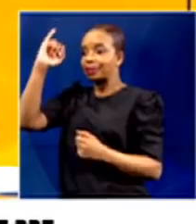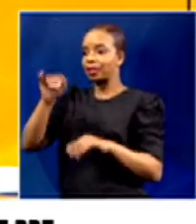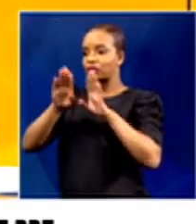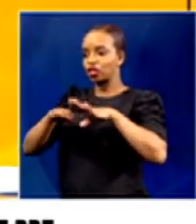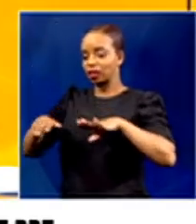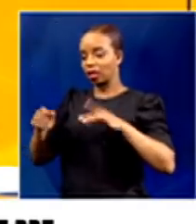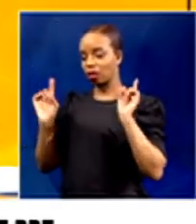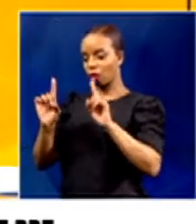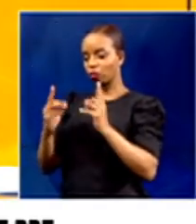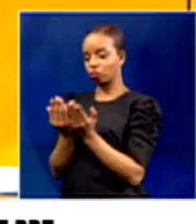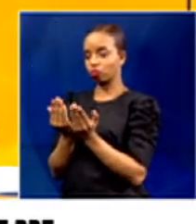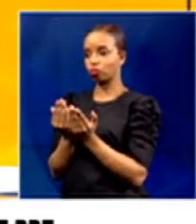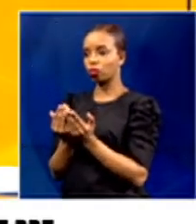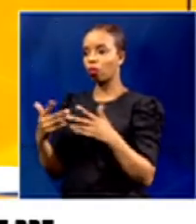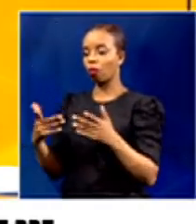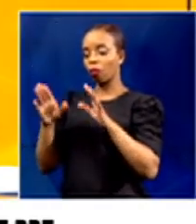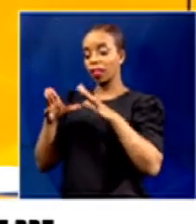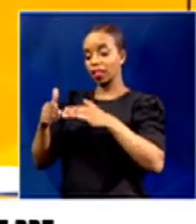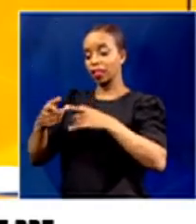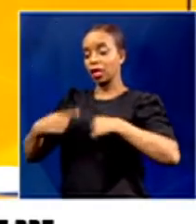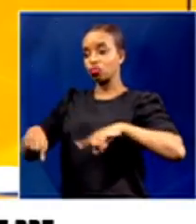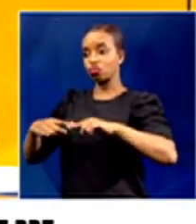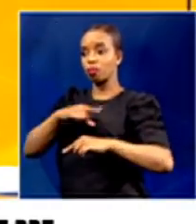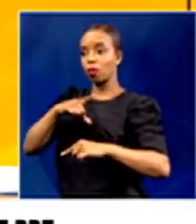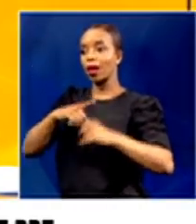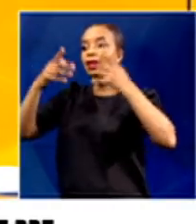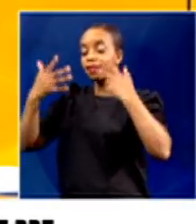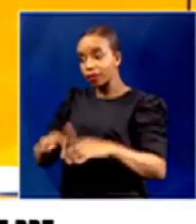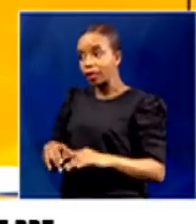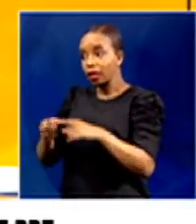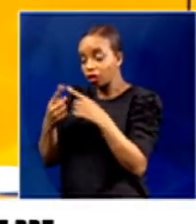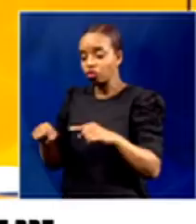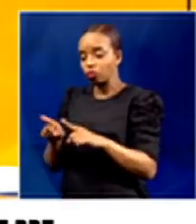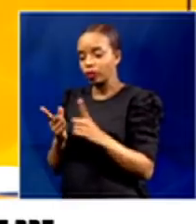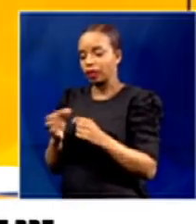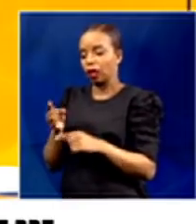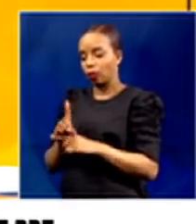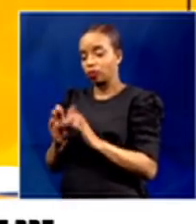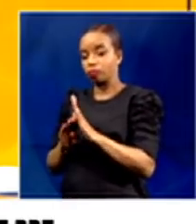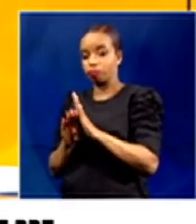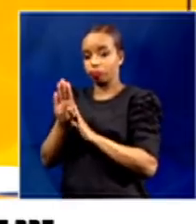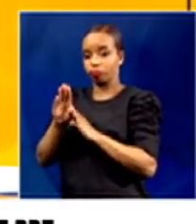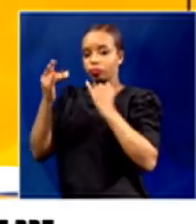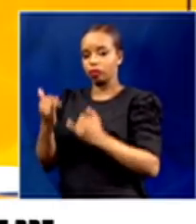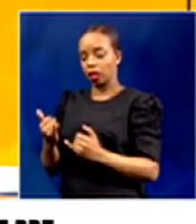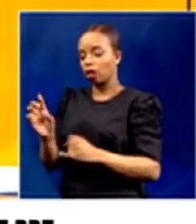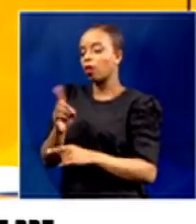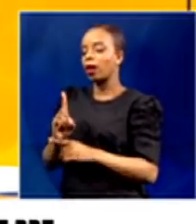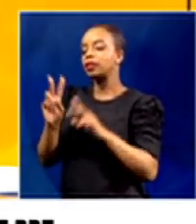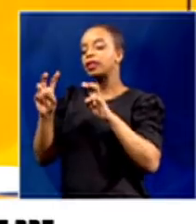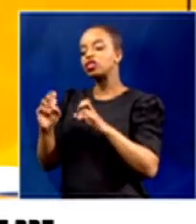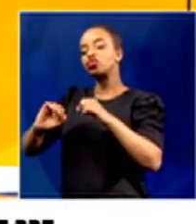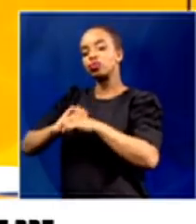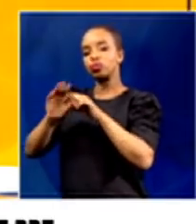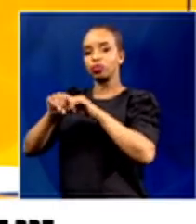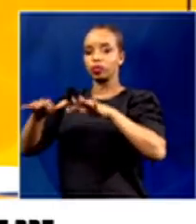of course, teachers back into classrooms, given that we hadn't even peaked as far as the pandemic is concerned. And there's also been a concern